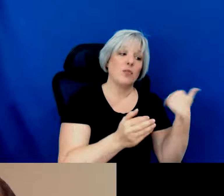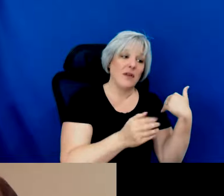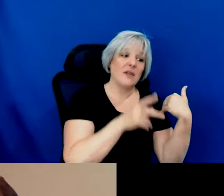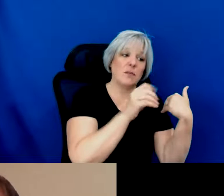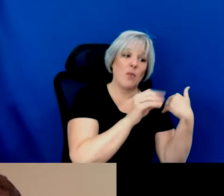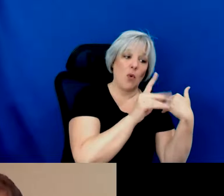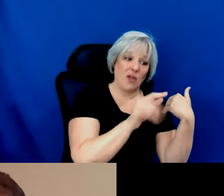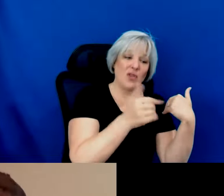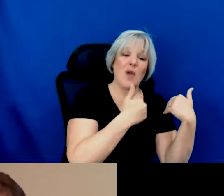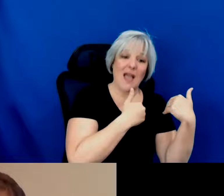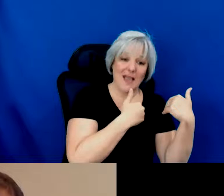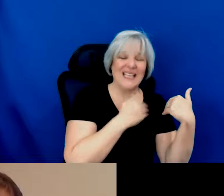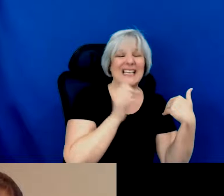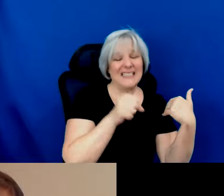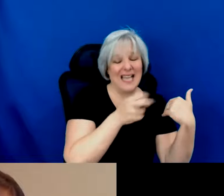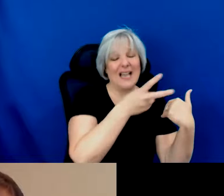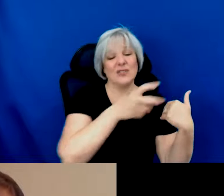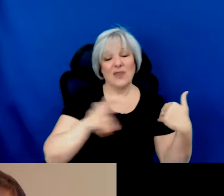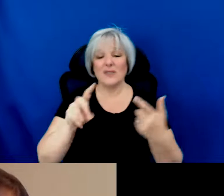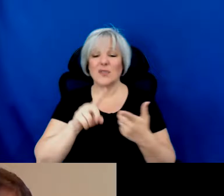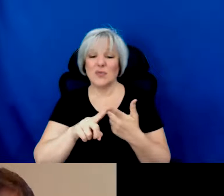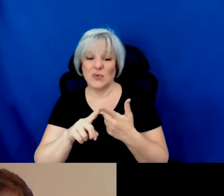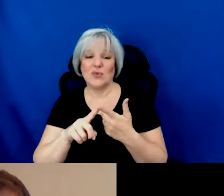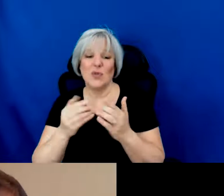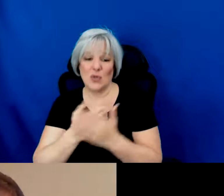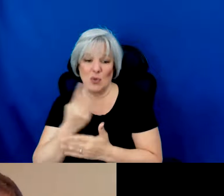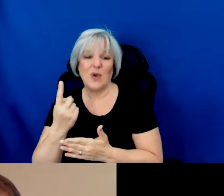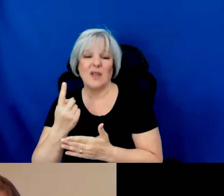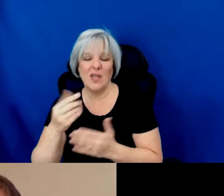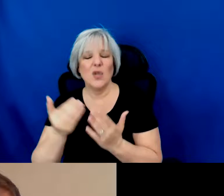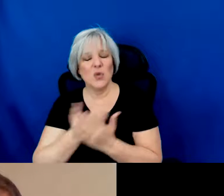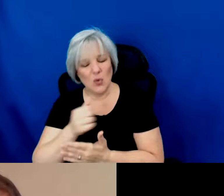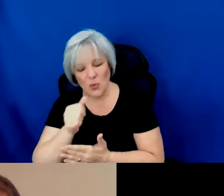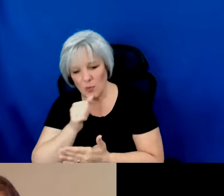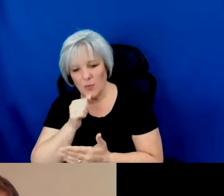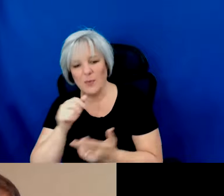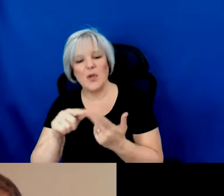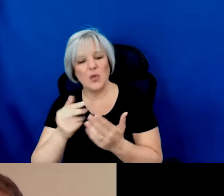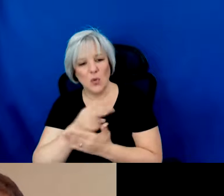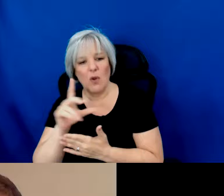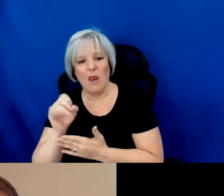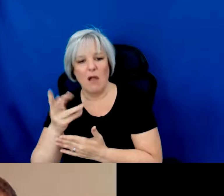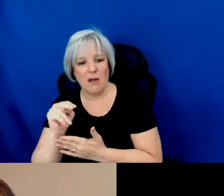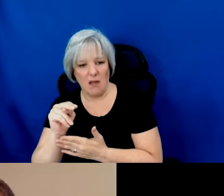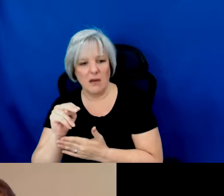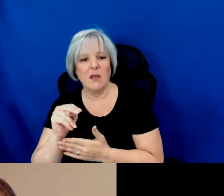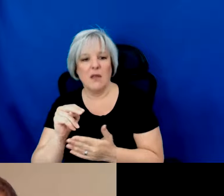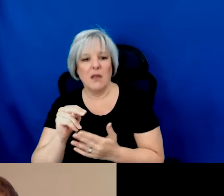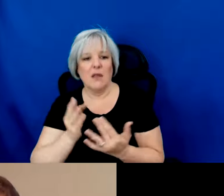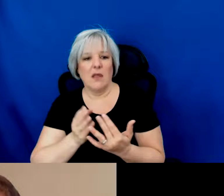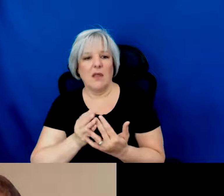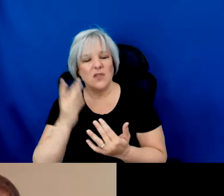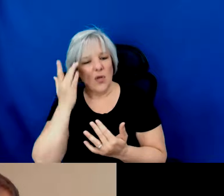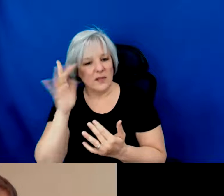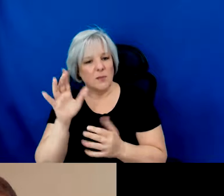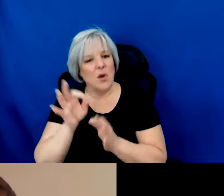and the answer is yes. We do need you to create a new login and password if you have not used midatlanticarts.smartsimple